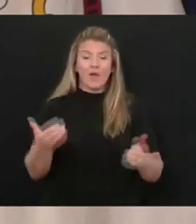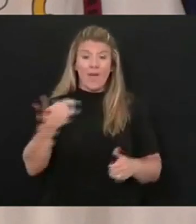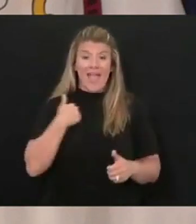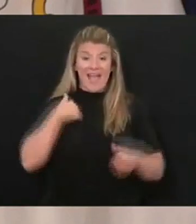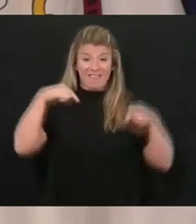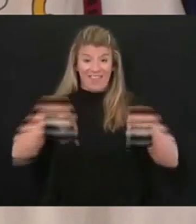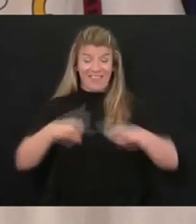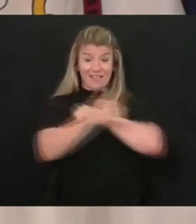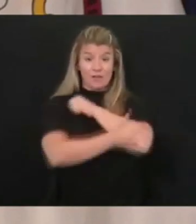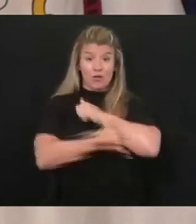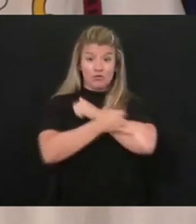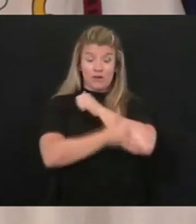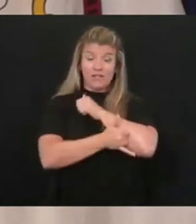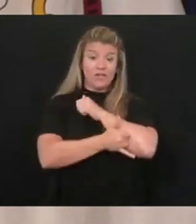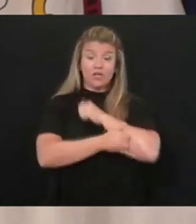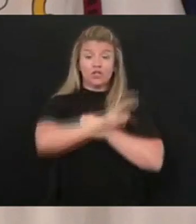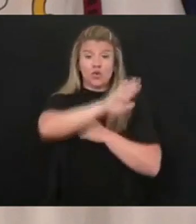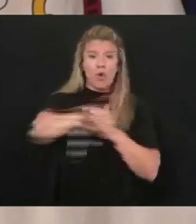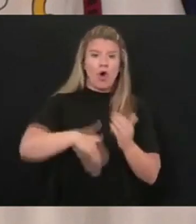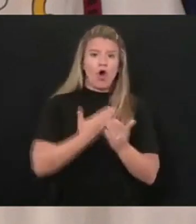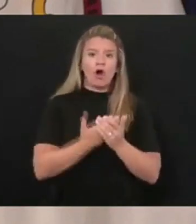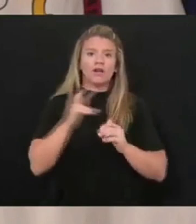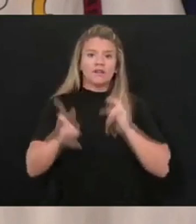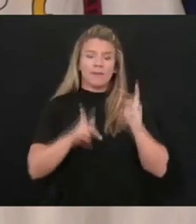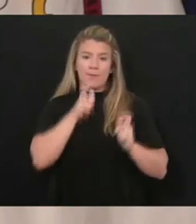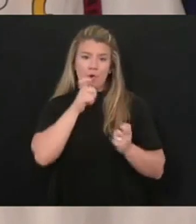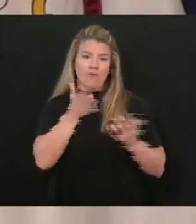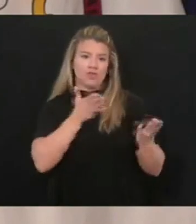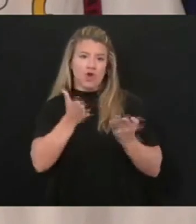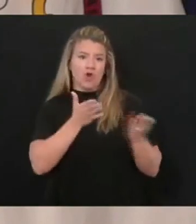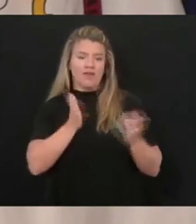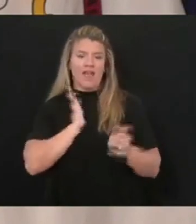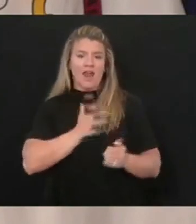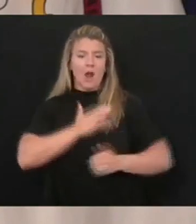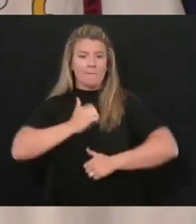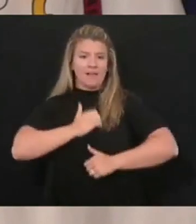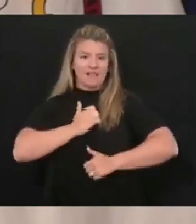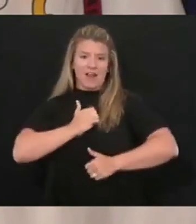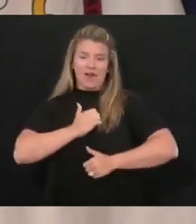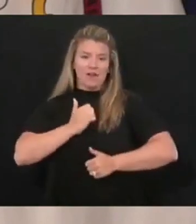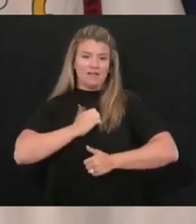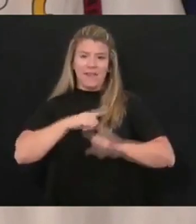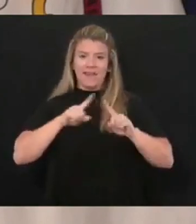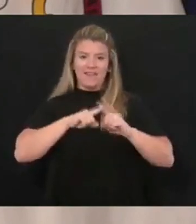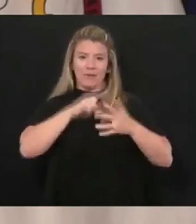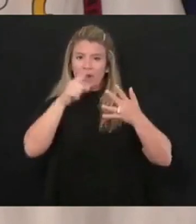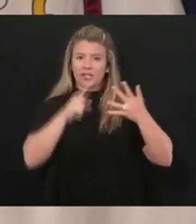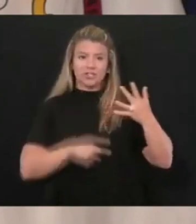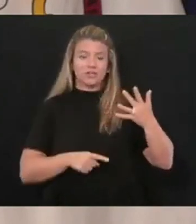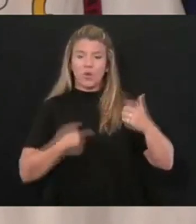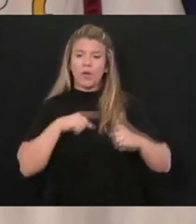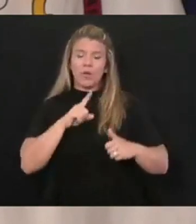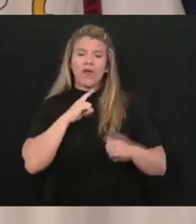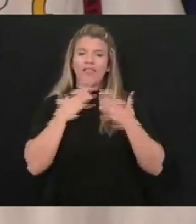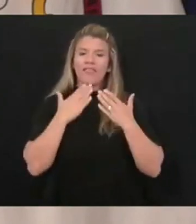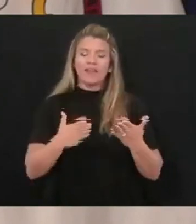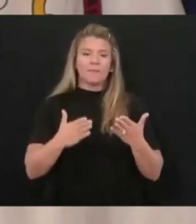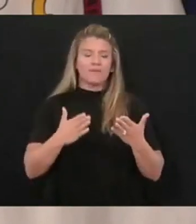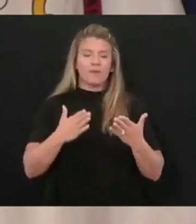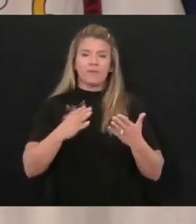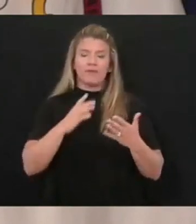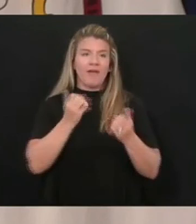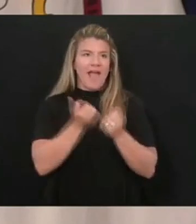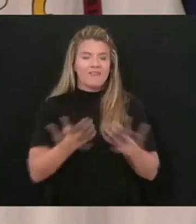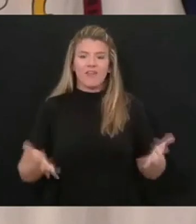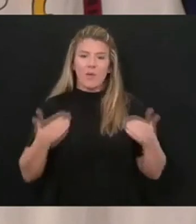country to all those that have served in our serving in our military branches. So we thank them from the bottom of our hearts.